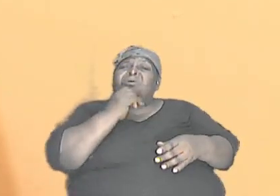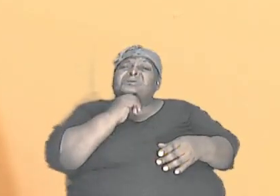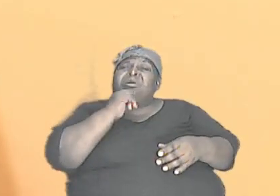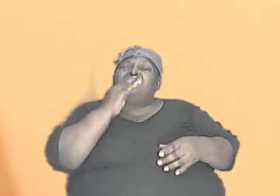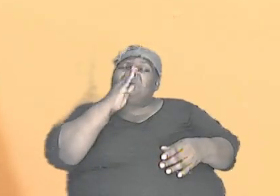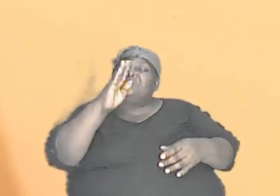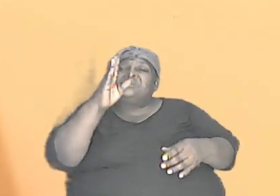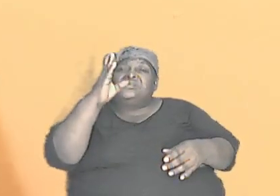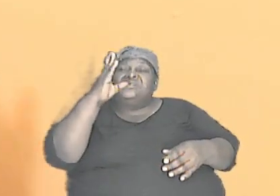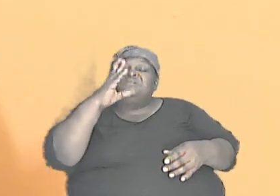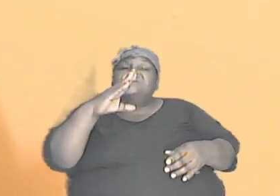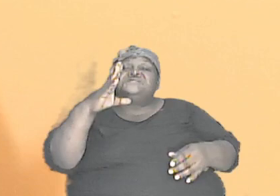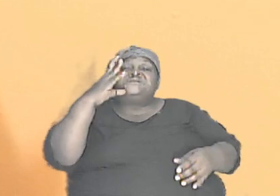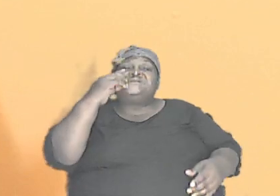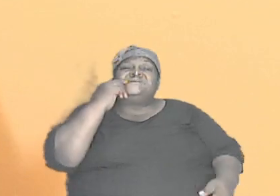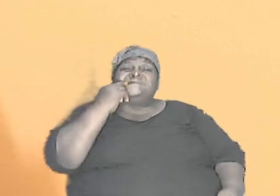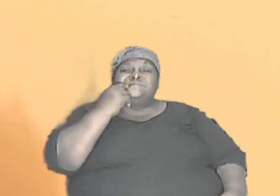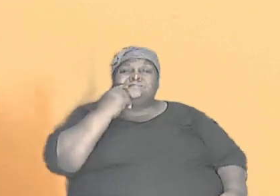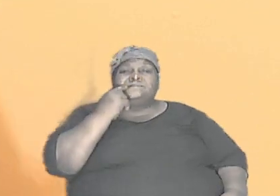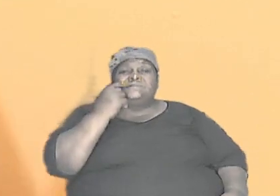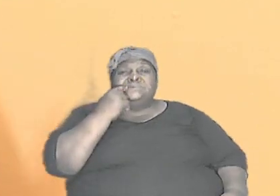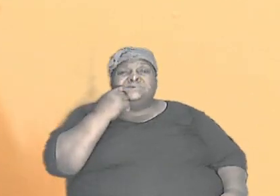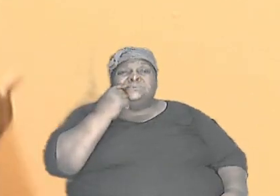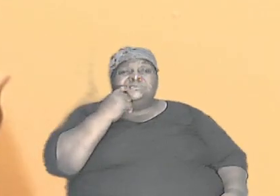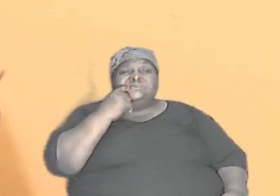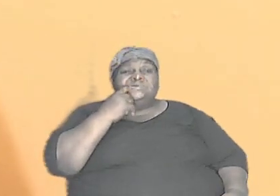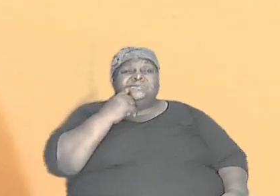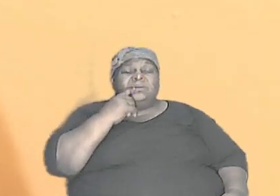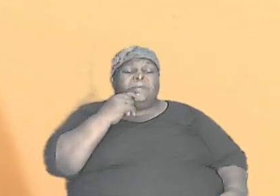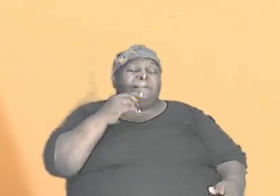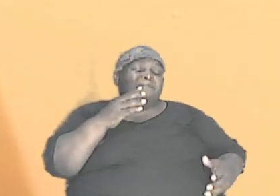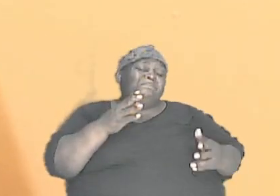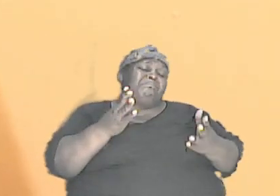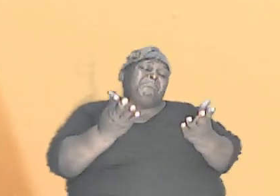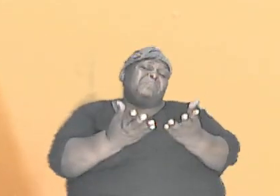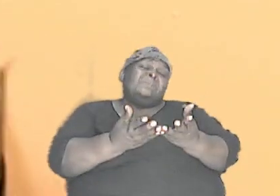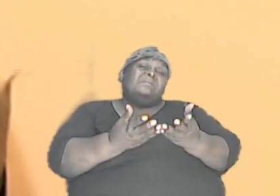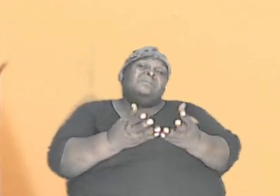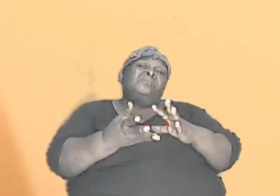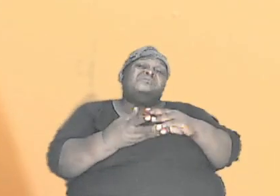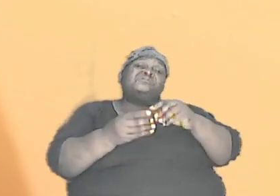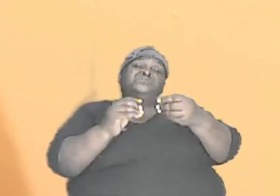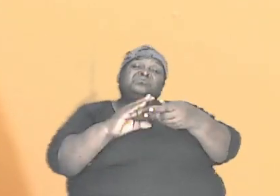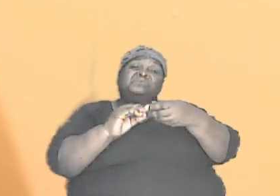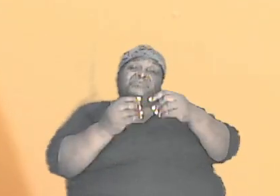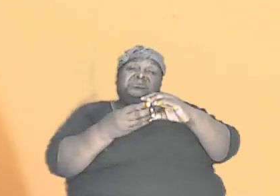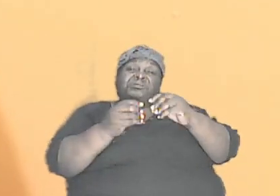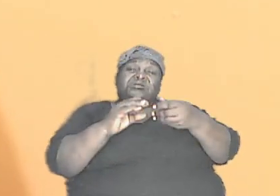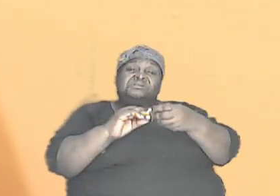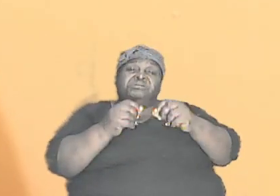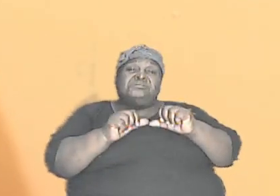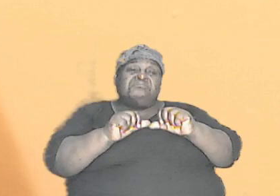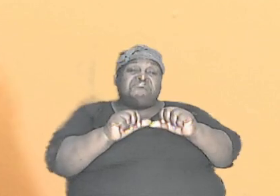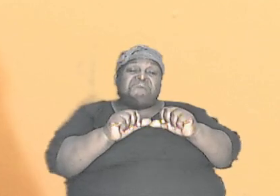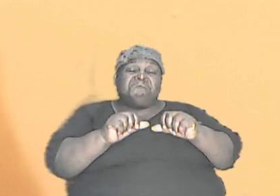is essentially just a book of stories, et cetera, et cetera. But we are here to